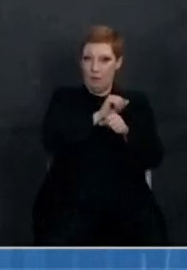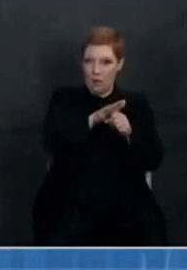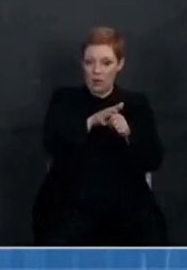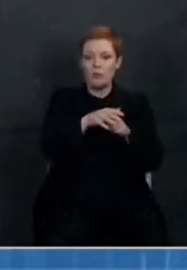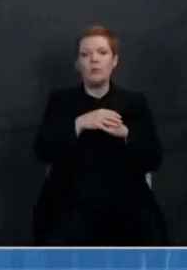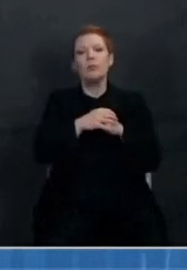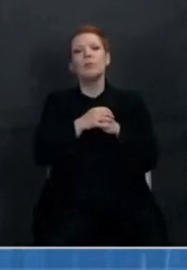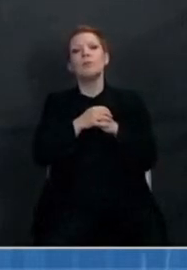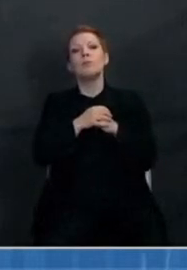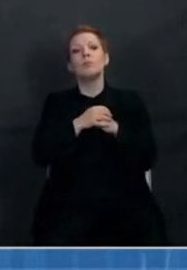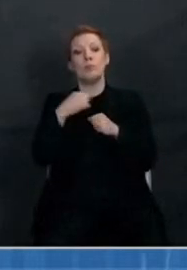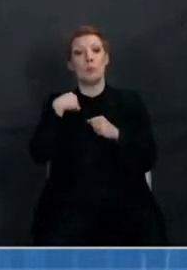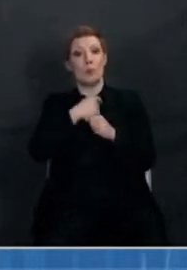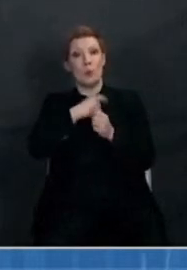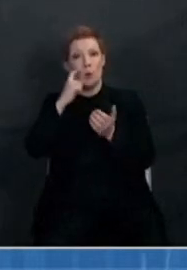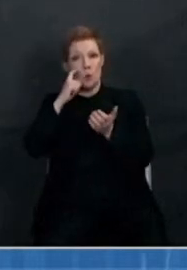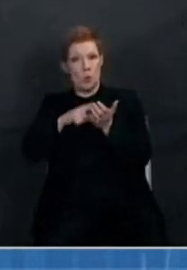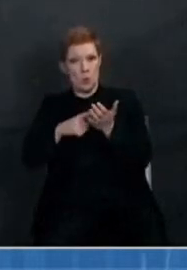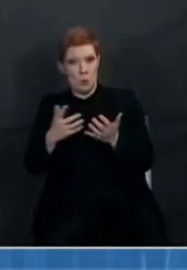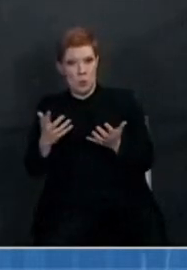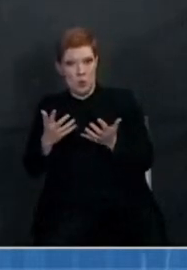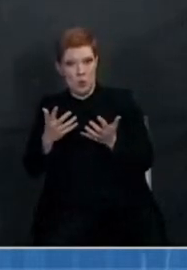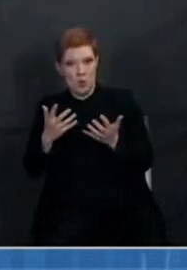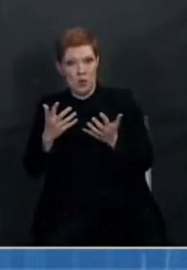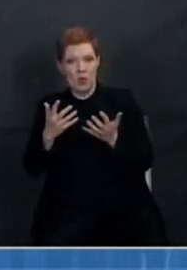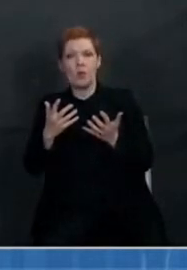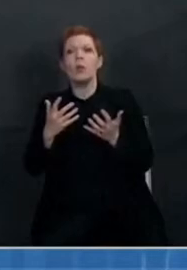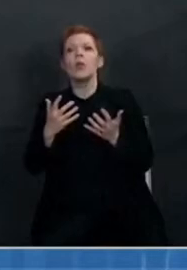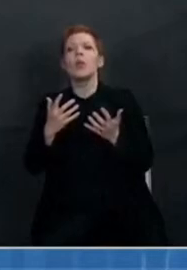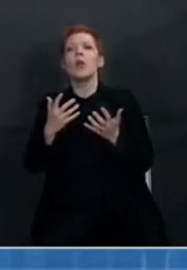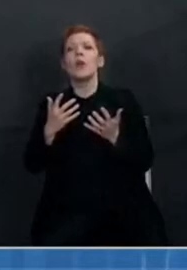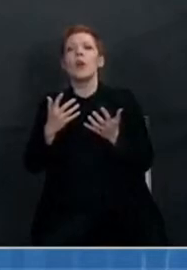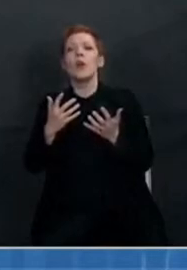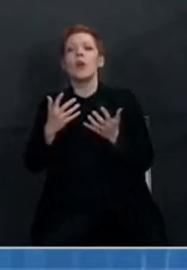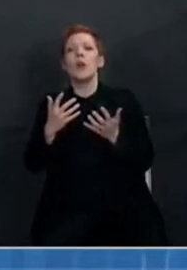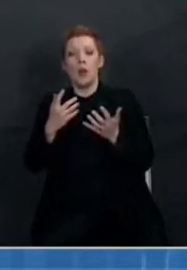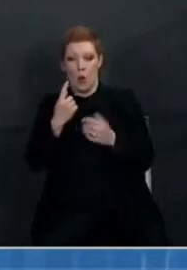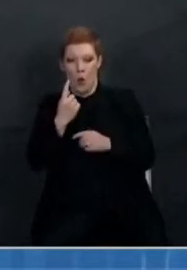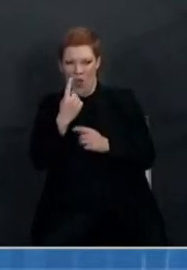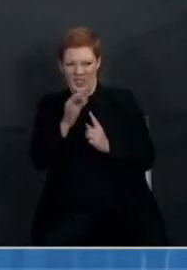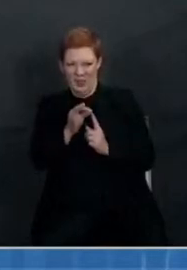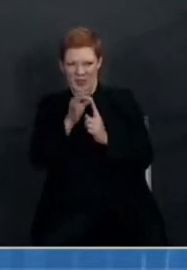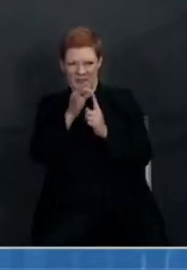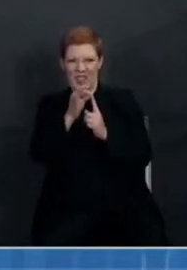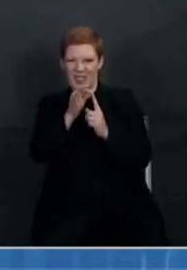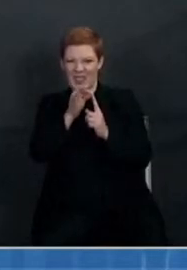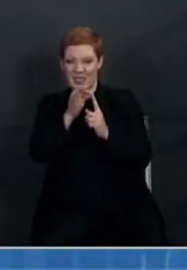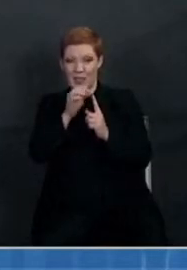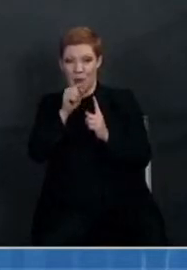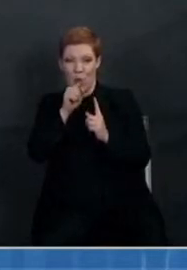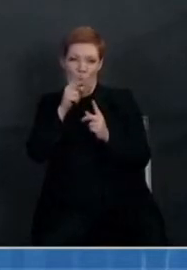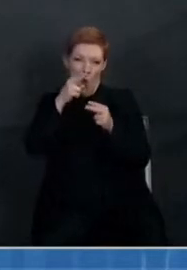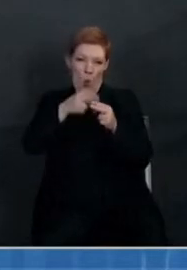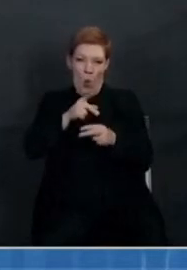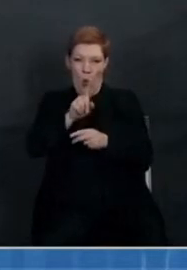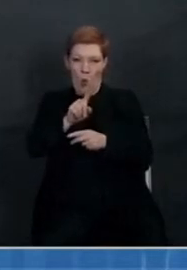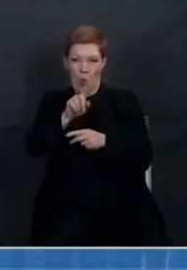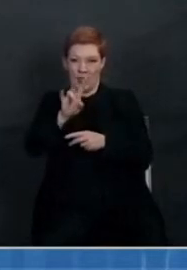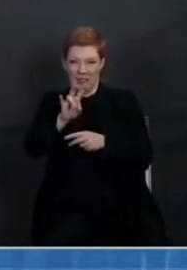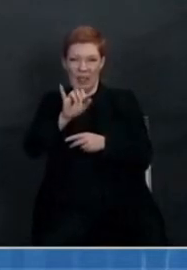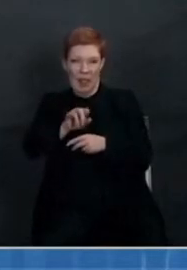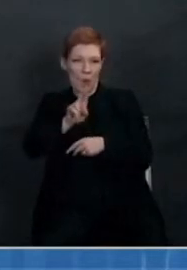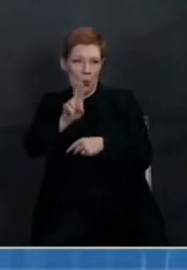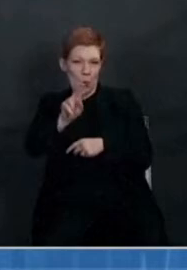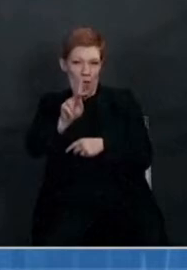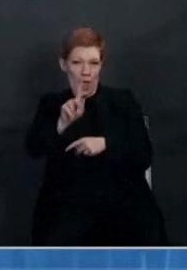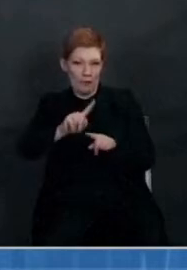variant, namely the 117, that was a variant that was predominant in the UK, there